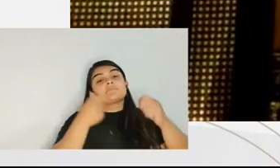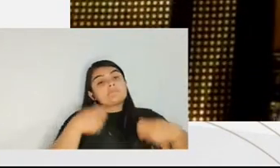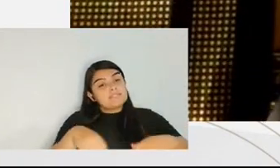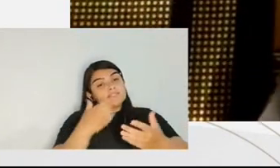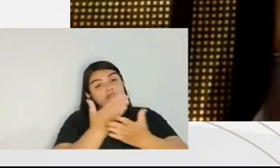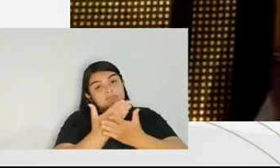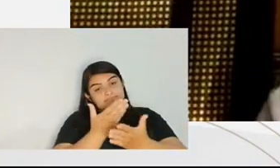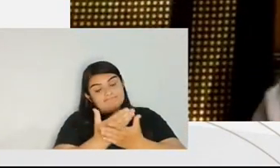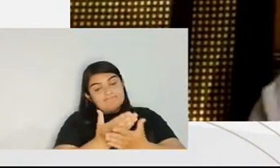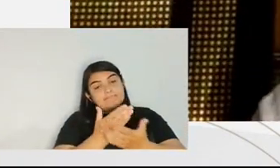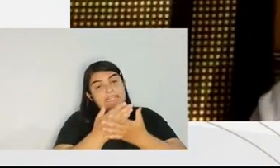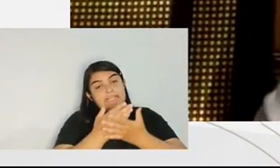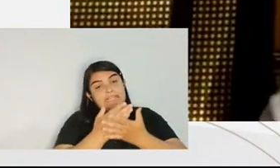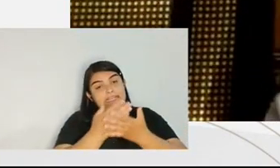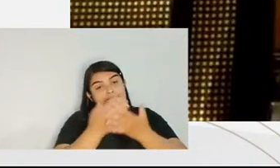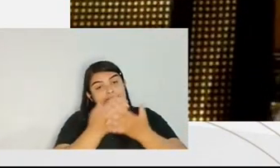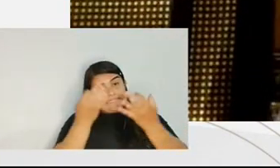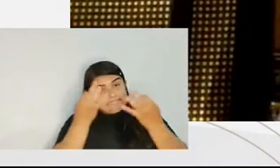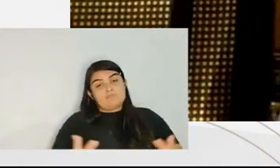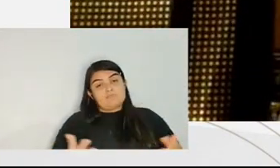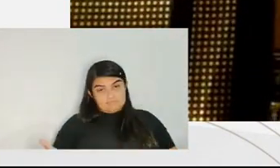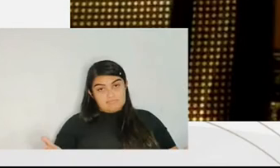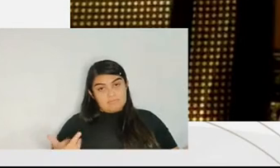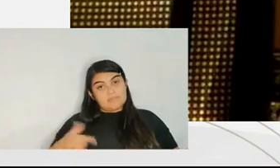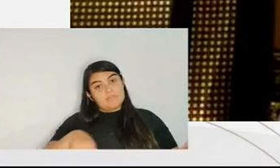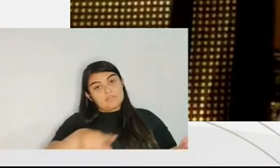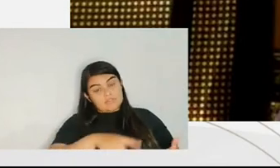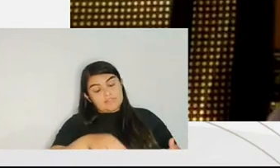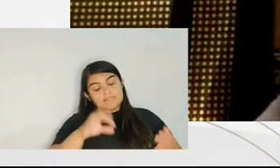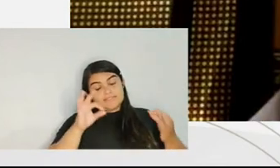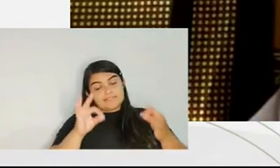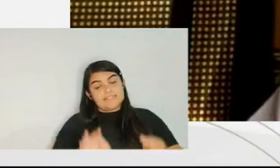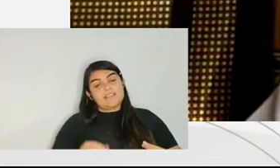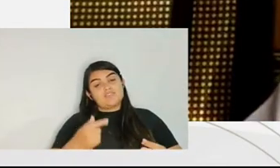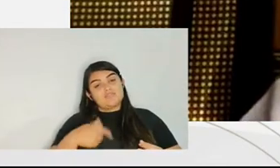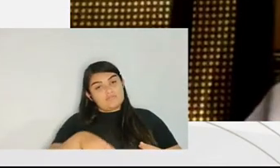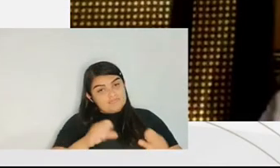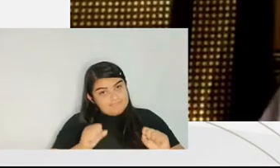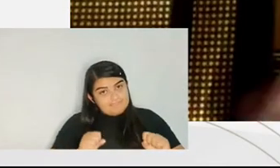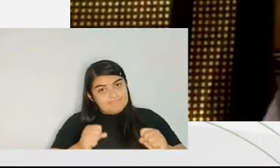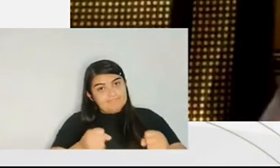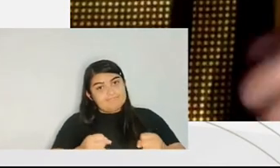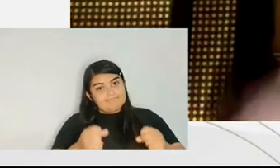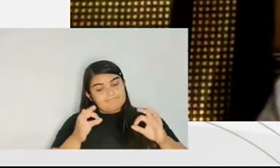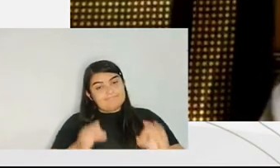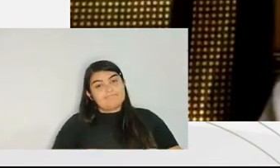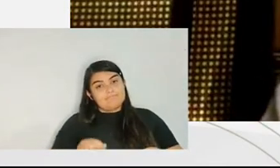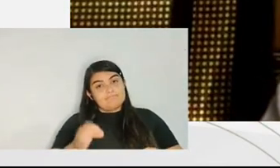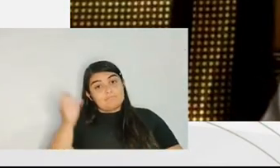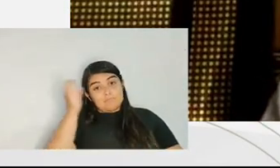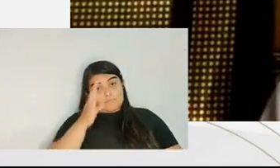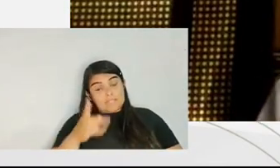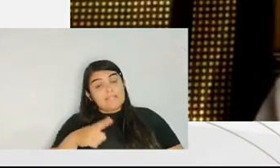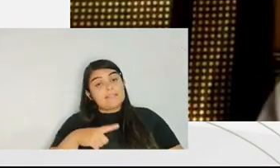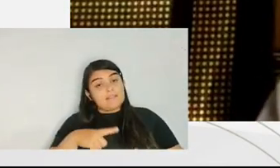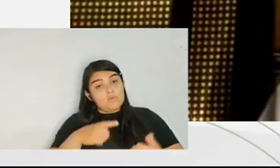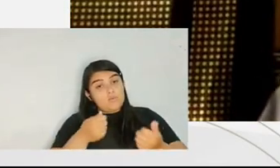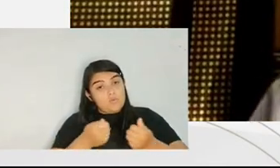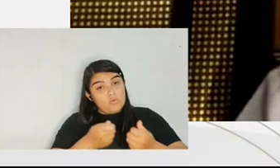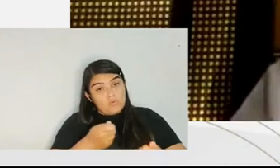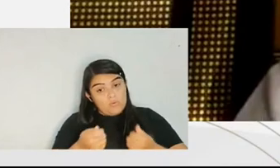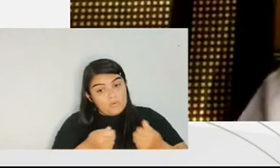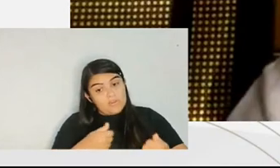system that needs to be studied and we've done our homework very well professor fisher in